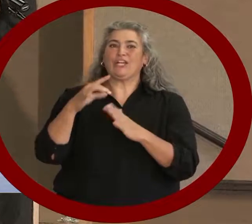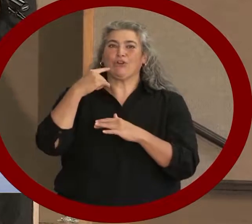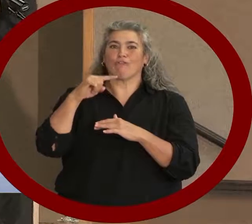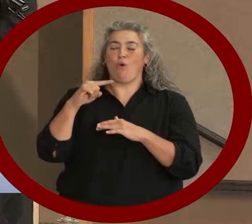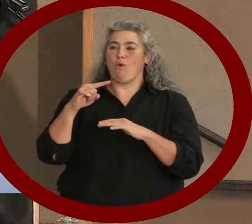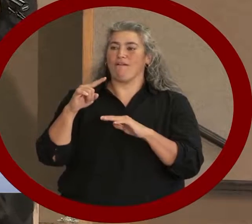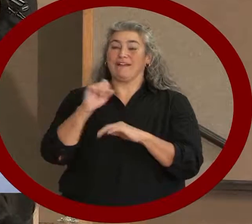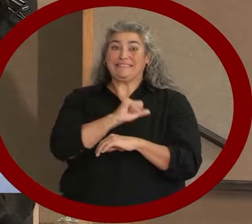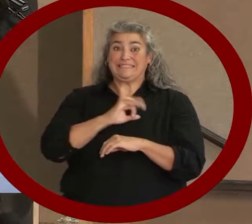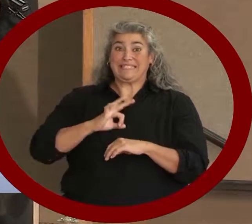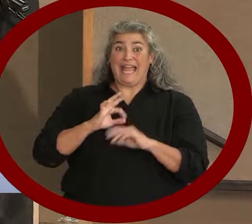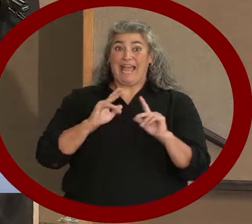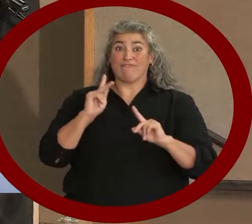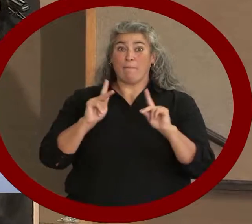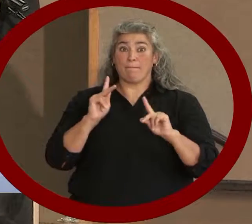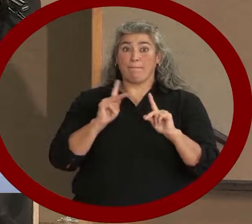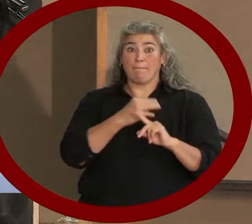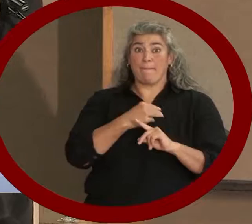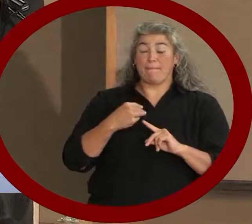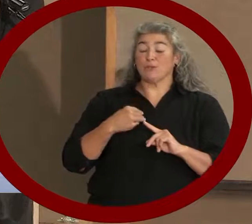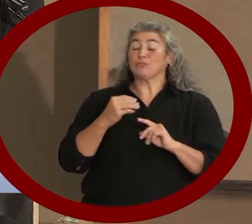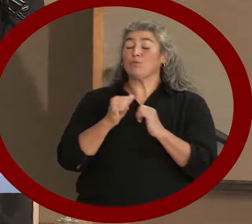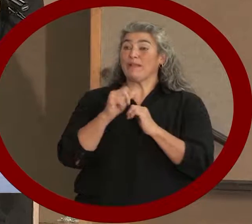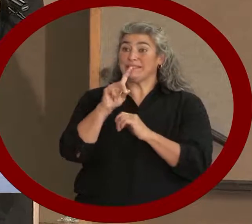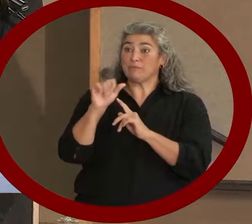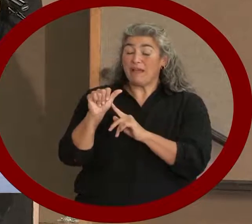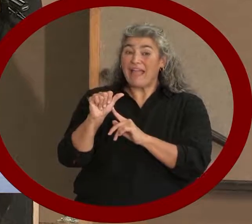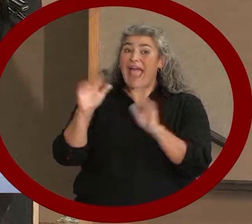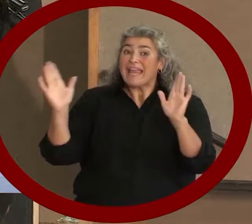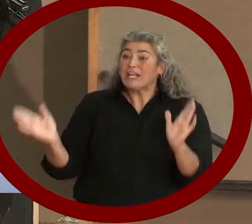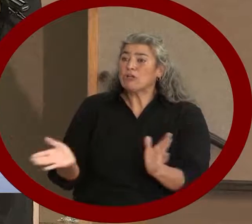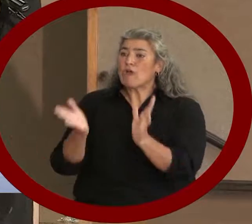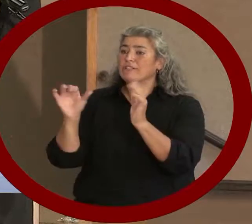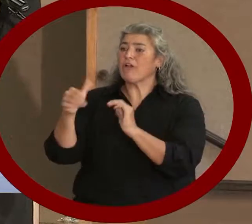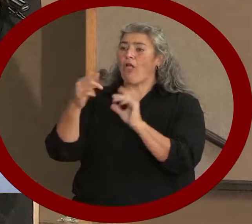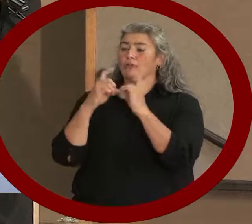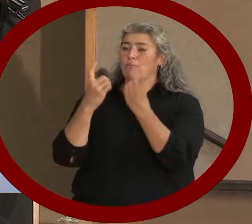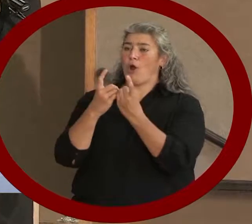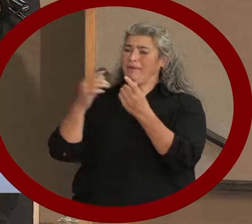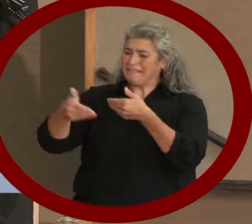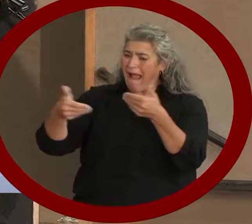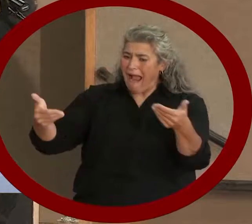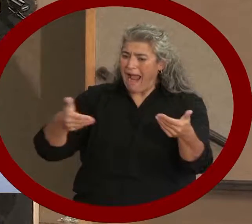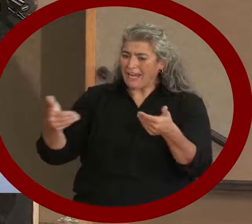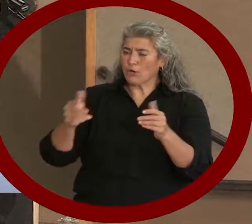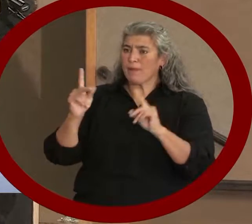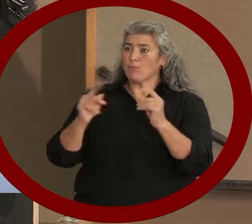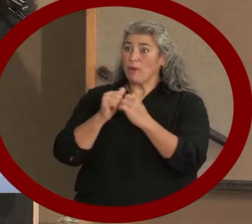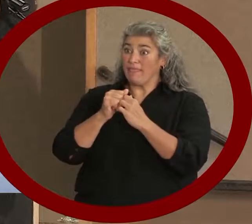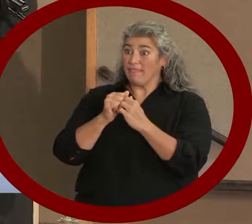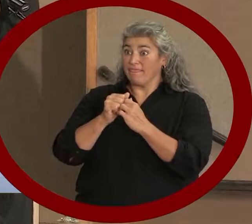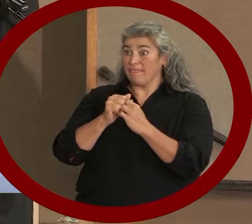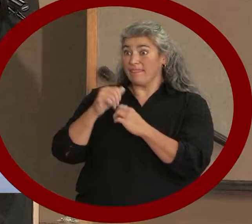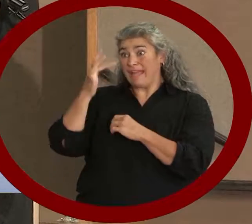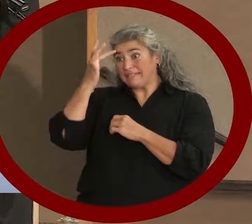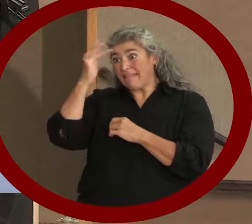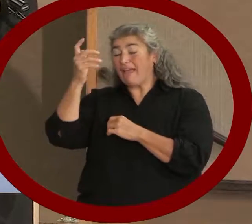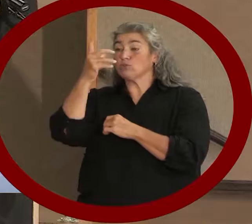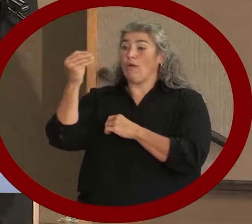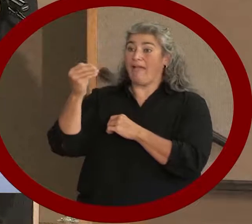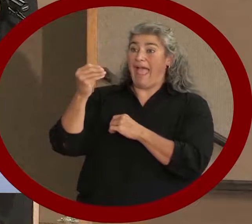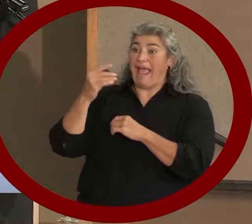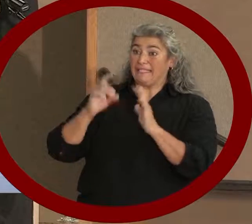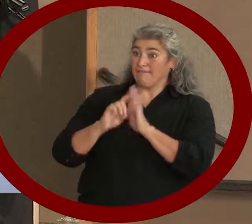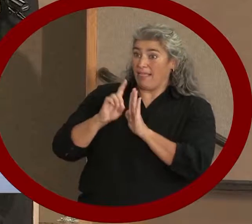staff members who have disabilities and encouraging other departments to consider hiring individuals with intellectual and developmental disabilities.